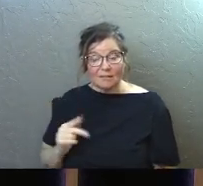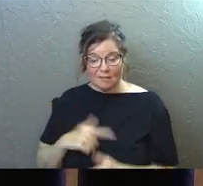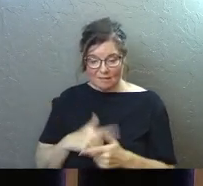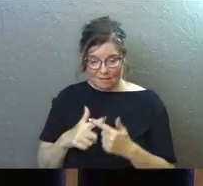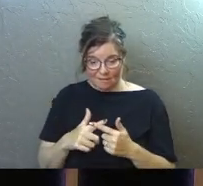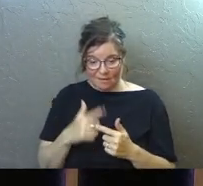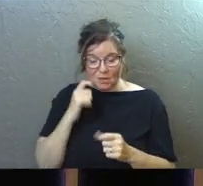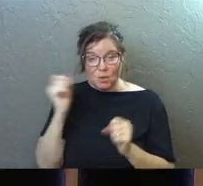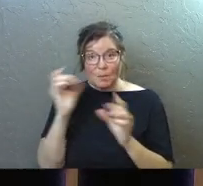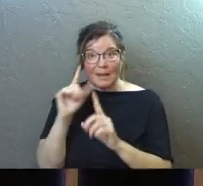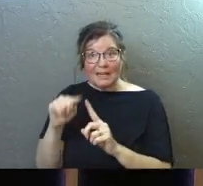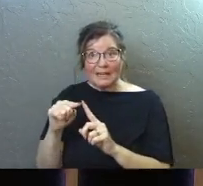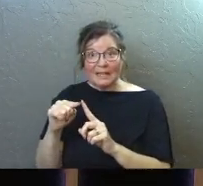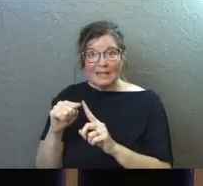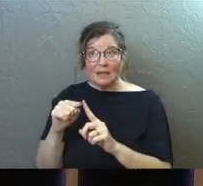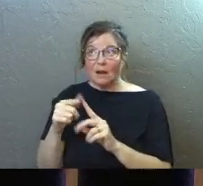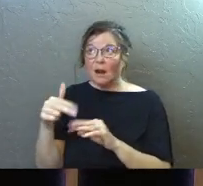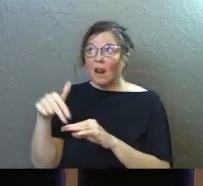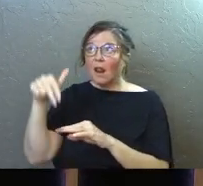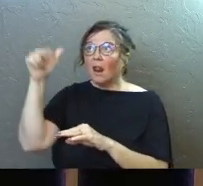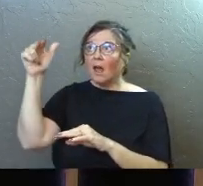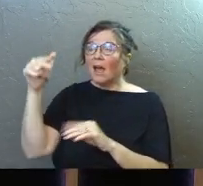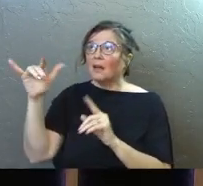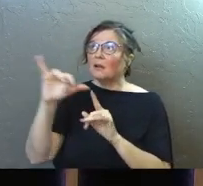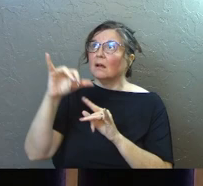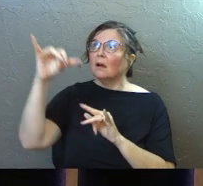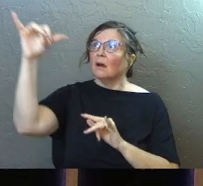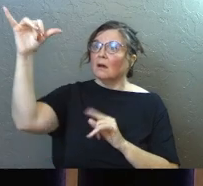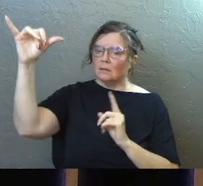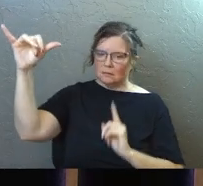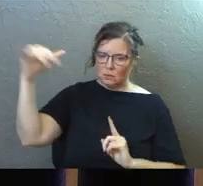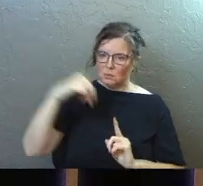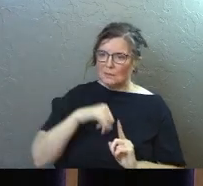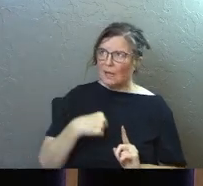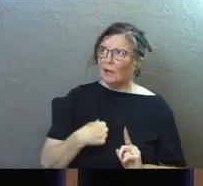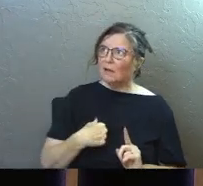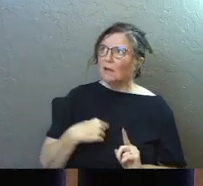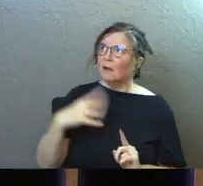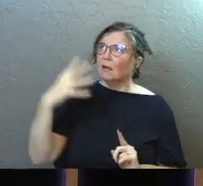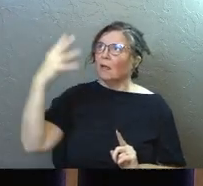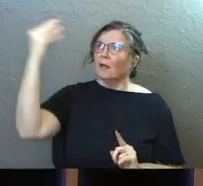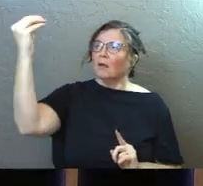And then could you imagine him ascending into heaven and you don't get to see him face to face anymore?